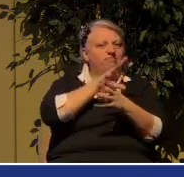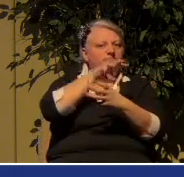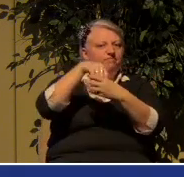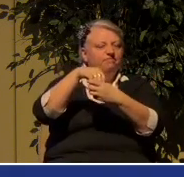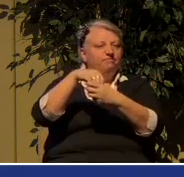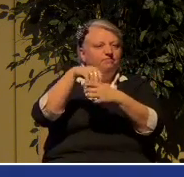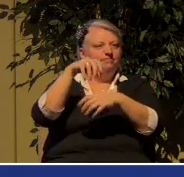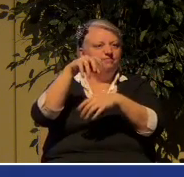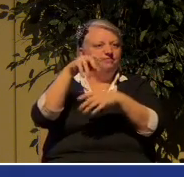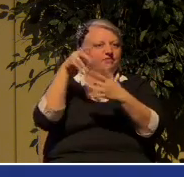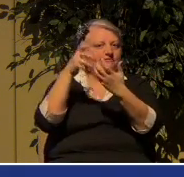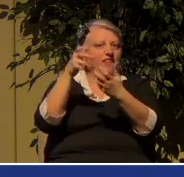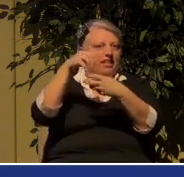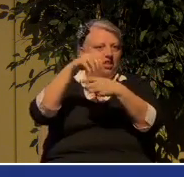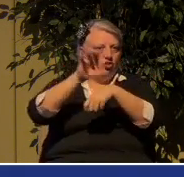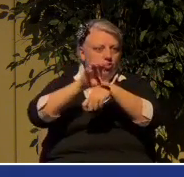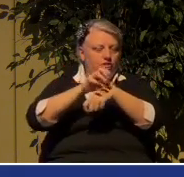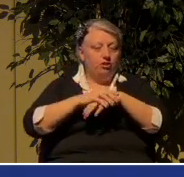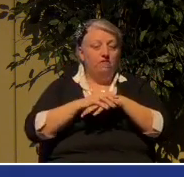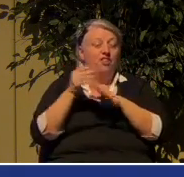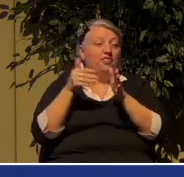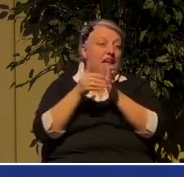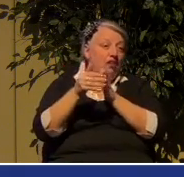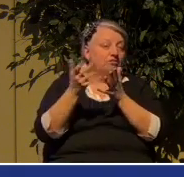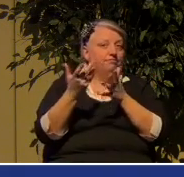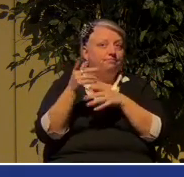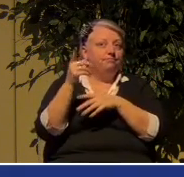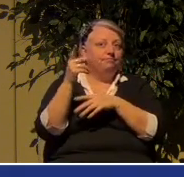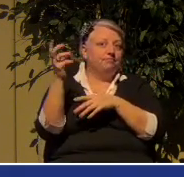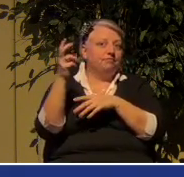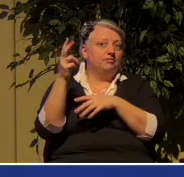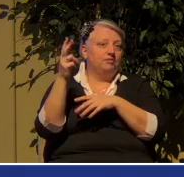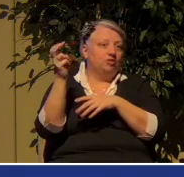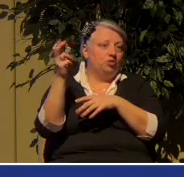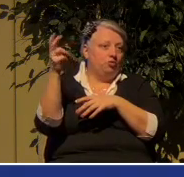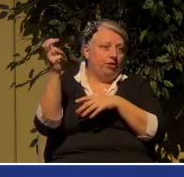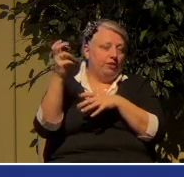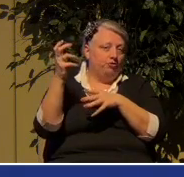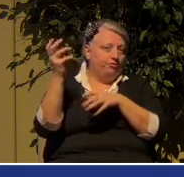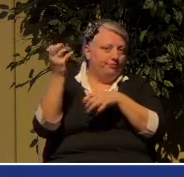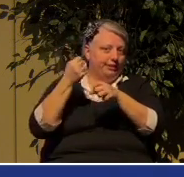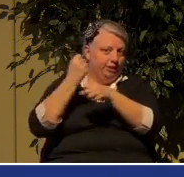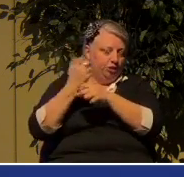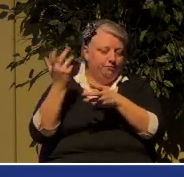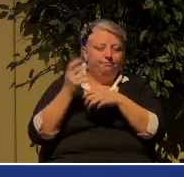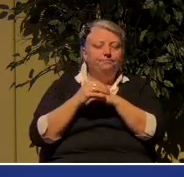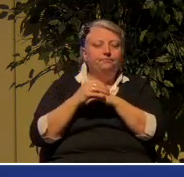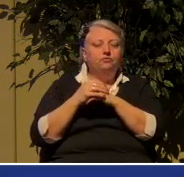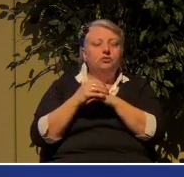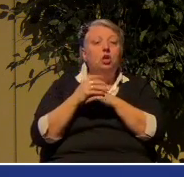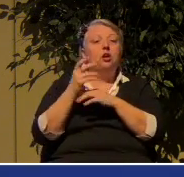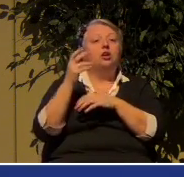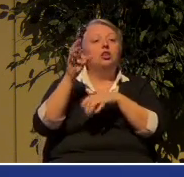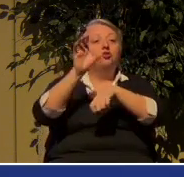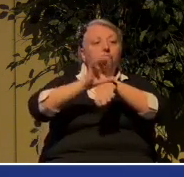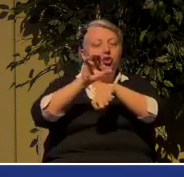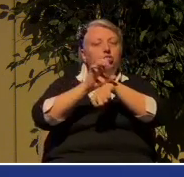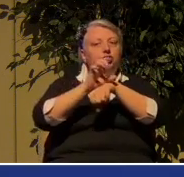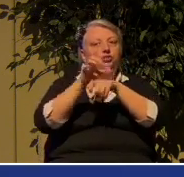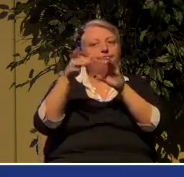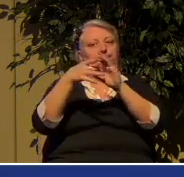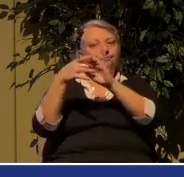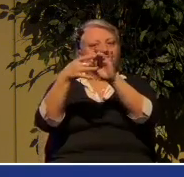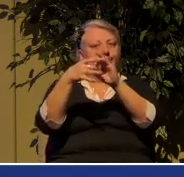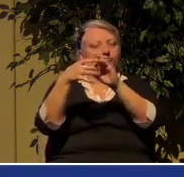For thousands or hundreds of years, the church has been united in the fact that marriage marriage was